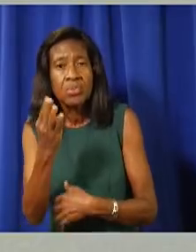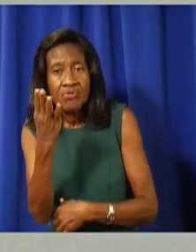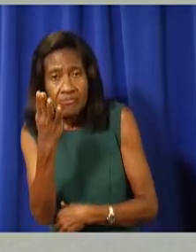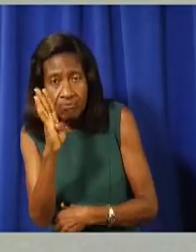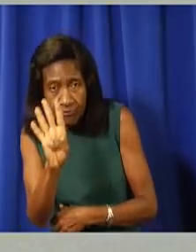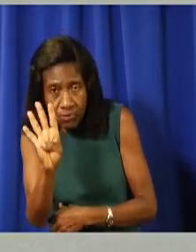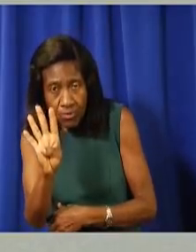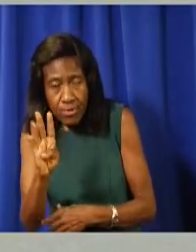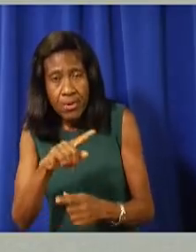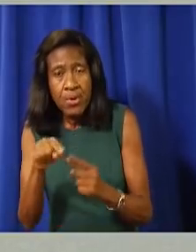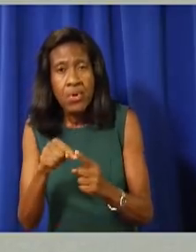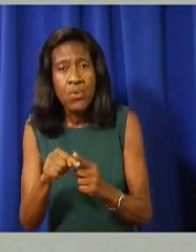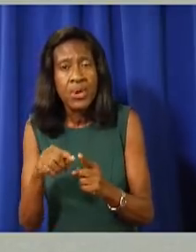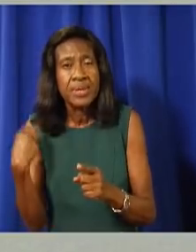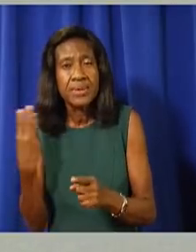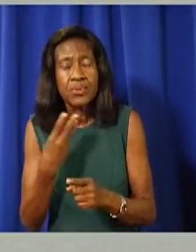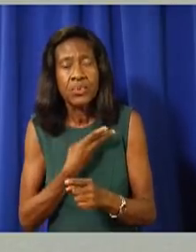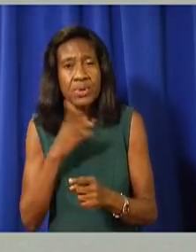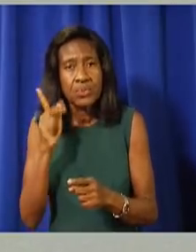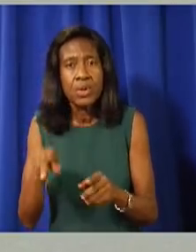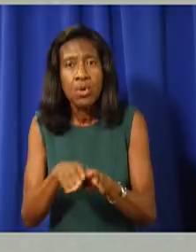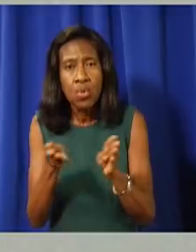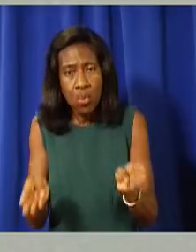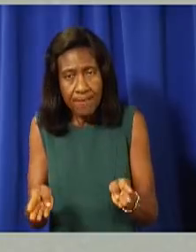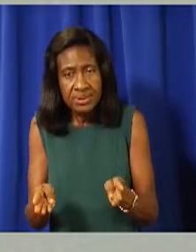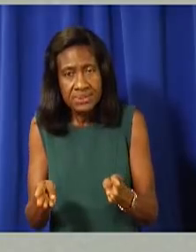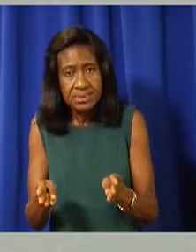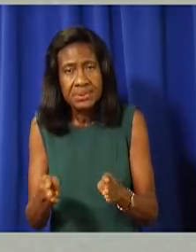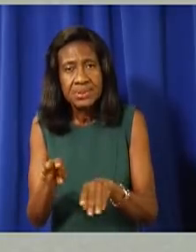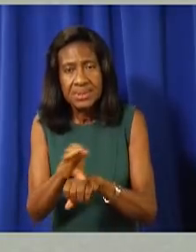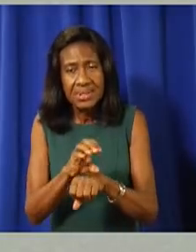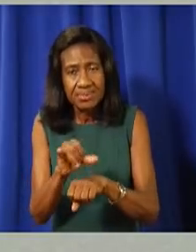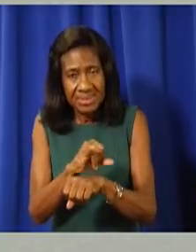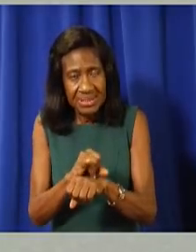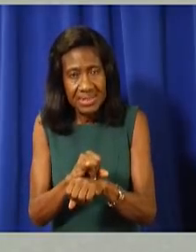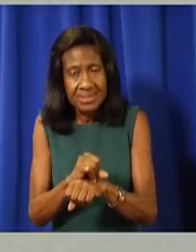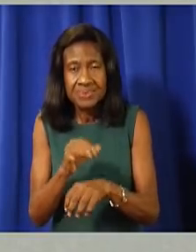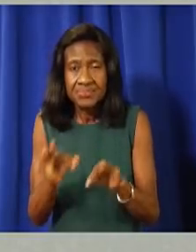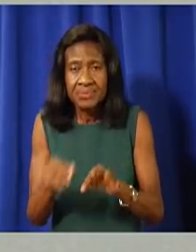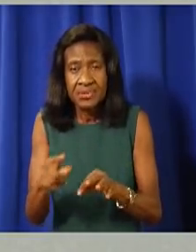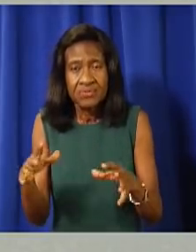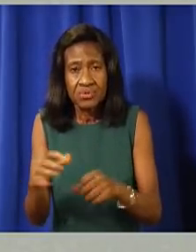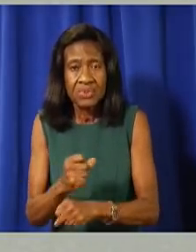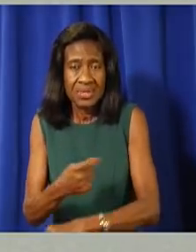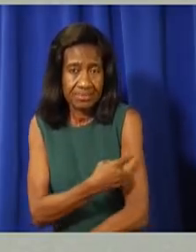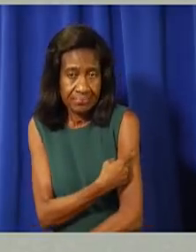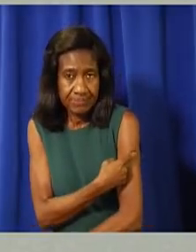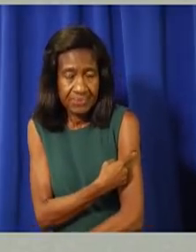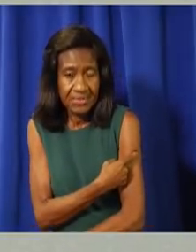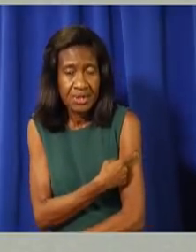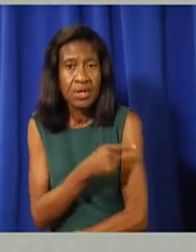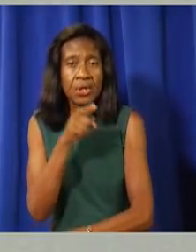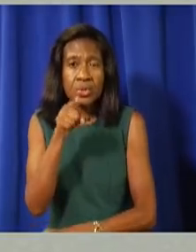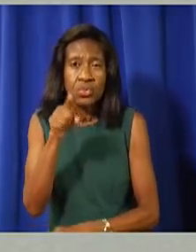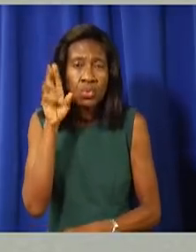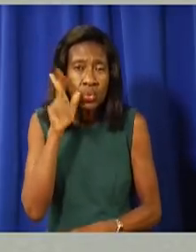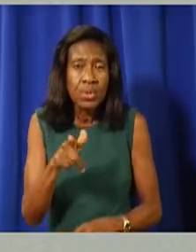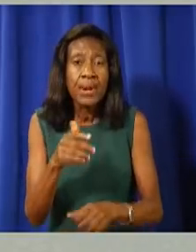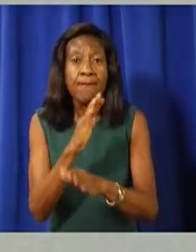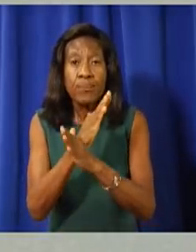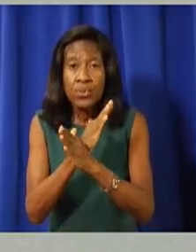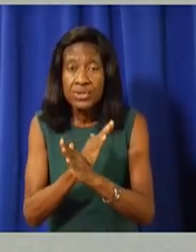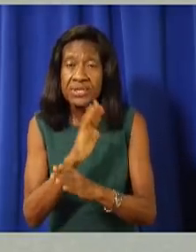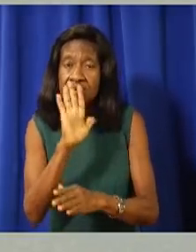Those who get vaccinated will be going a long way in protecting themselves, everyone the new one love, the